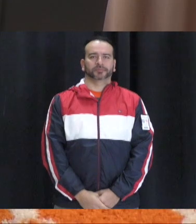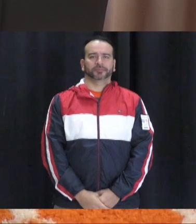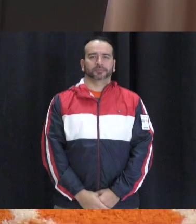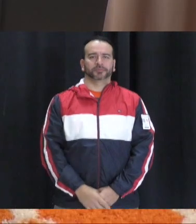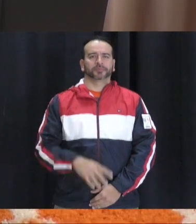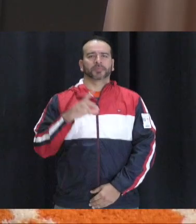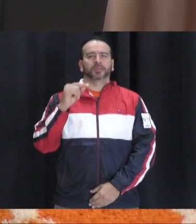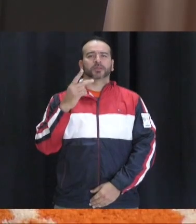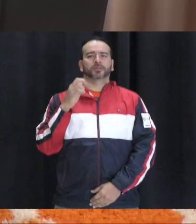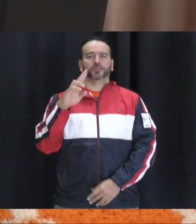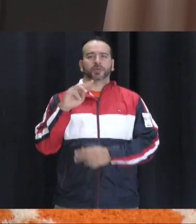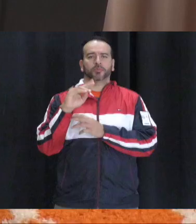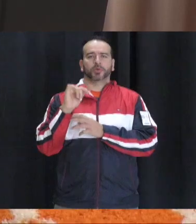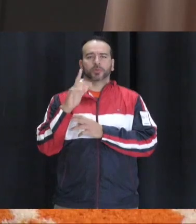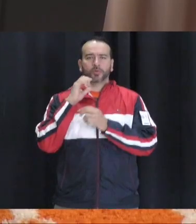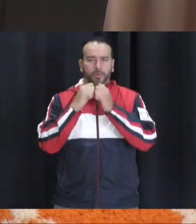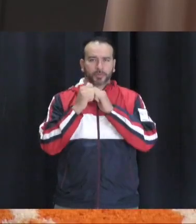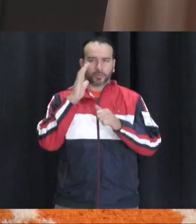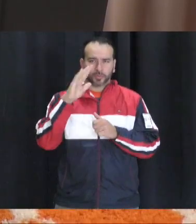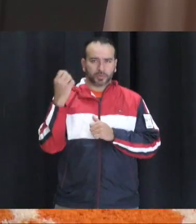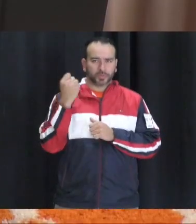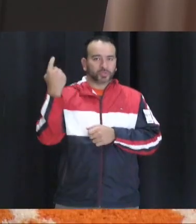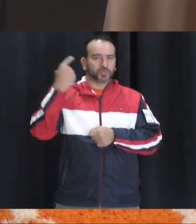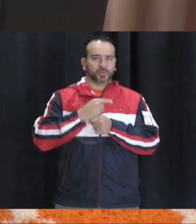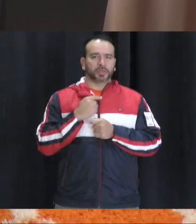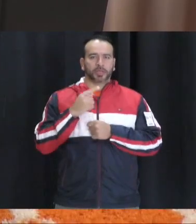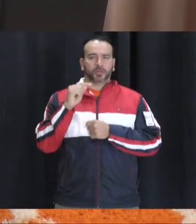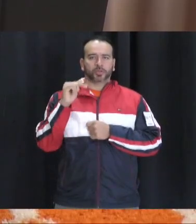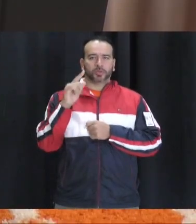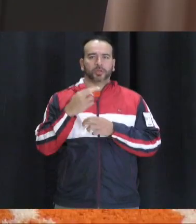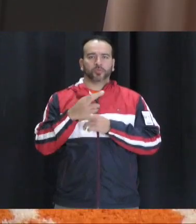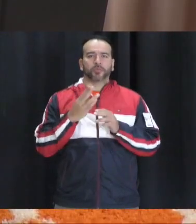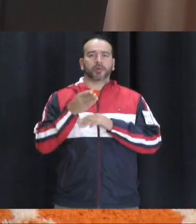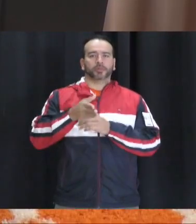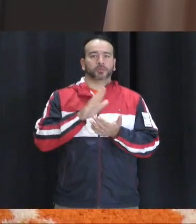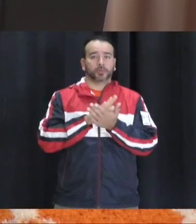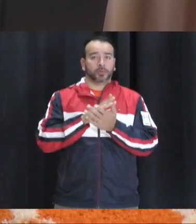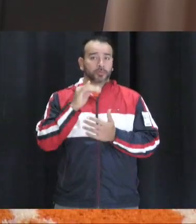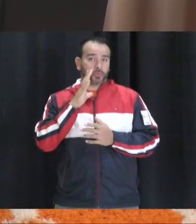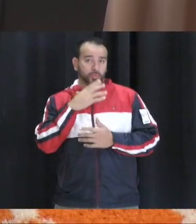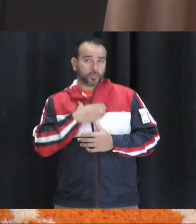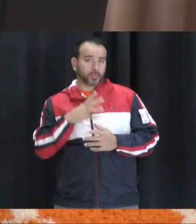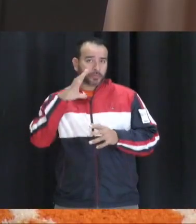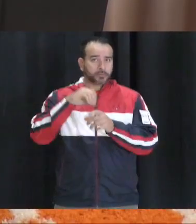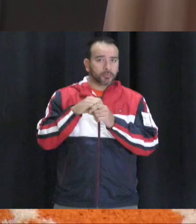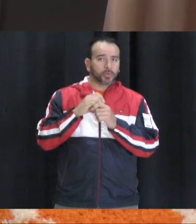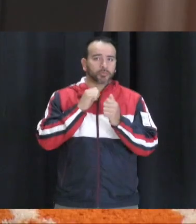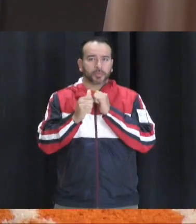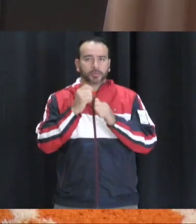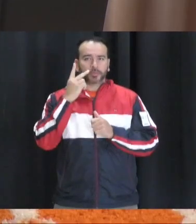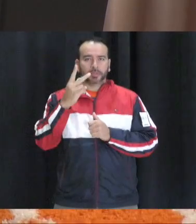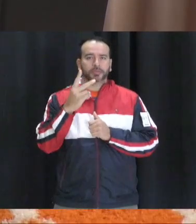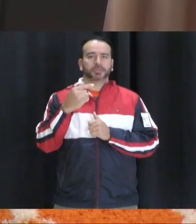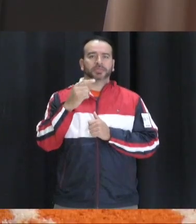The Shakespeare Monologue competition will be held today in Miss Turley's room right after school. If you wish to join in the competition, please see